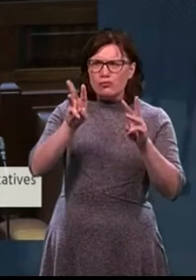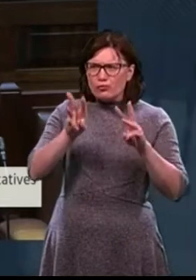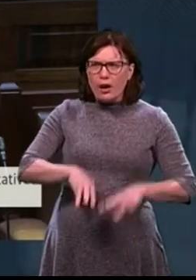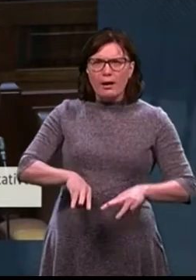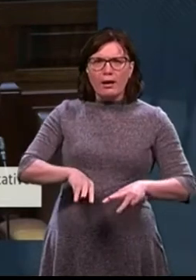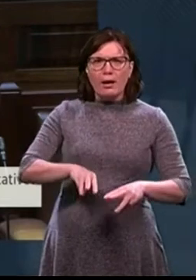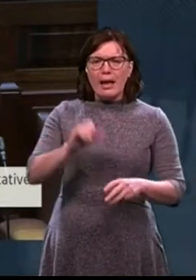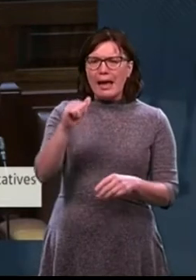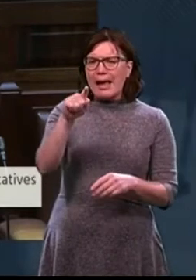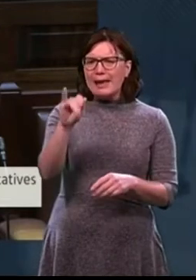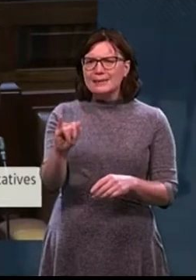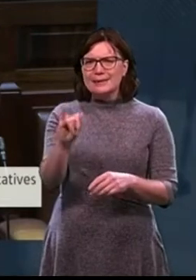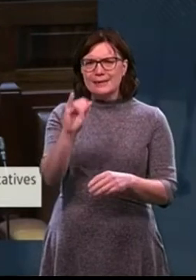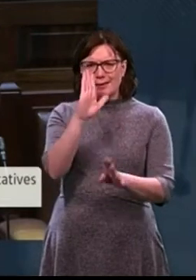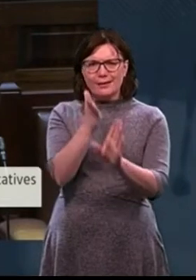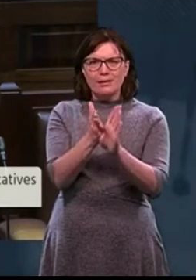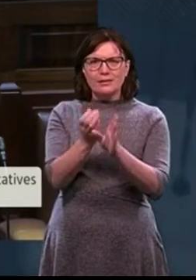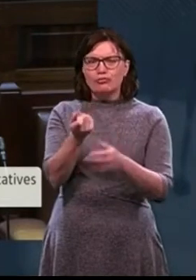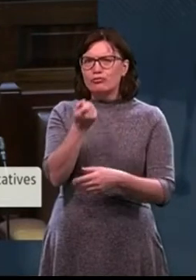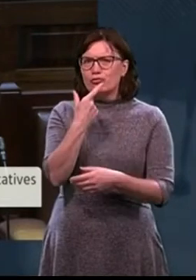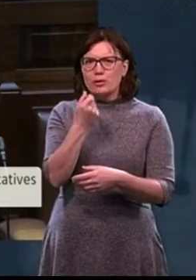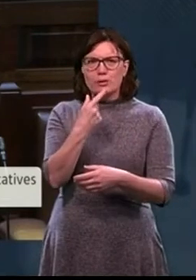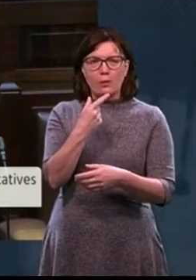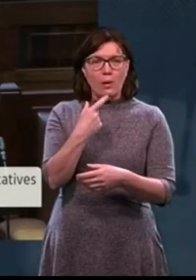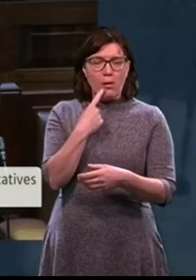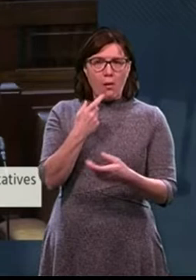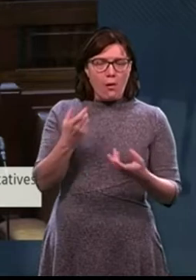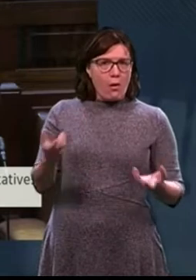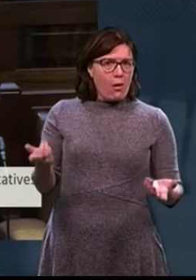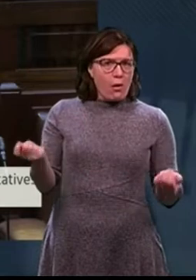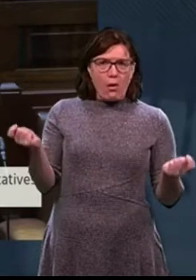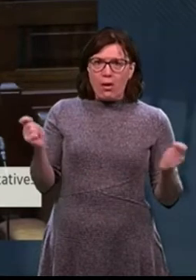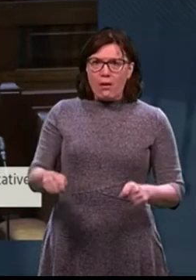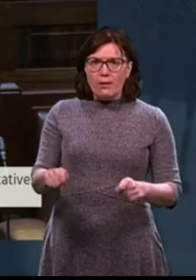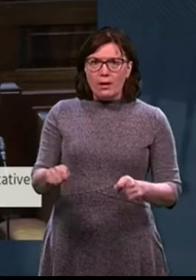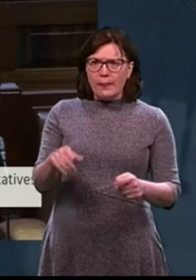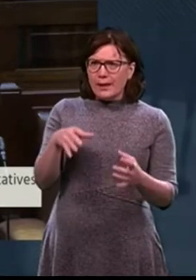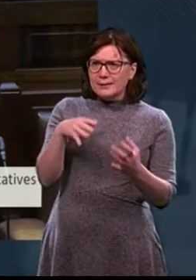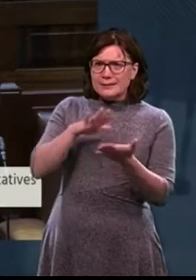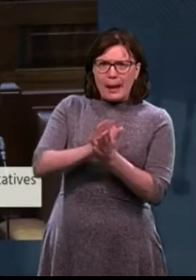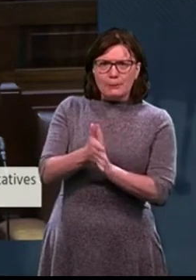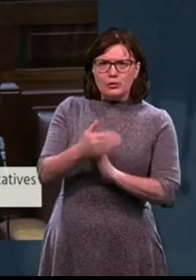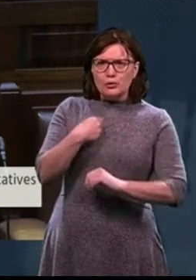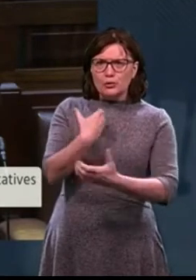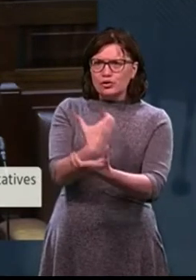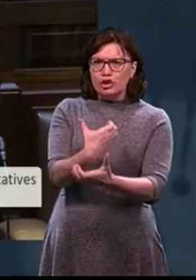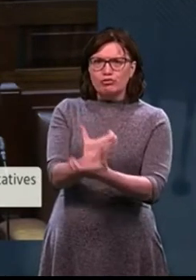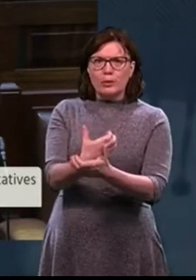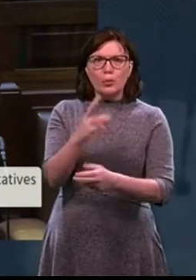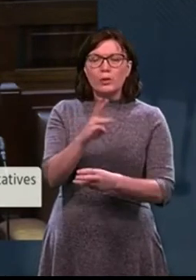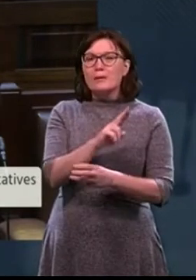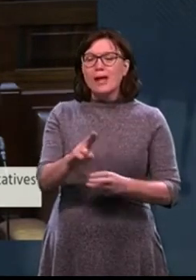antipsychotic drugs, were clearly appalling. The damage caused to children would not have been as long-lasting